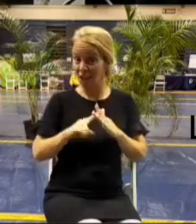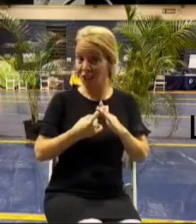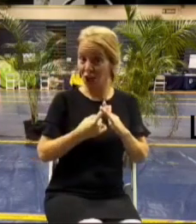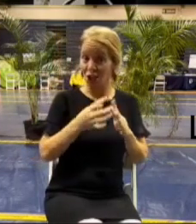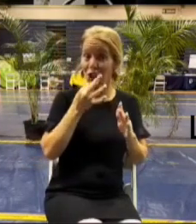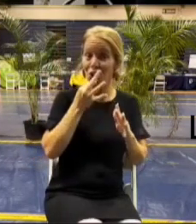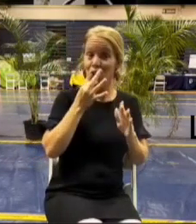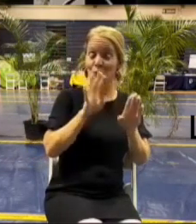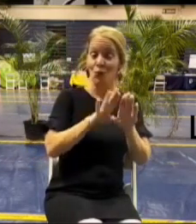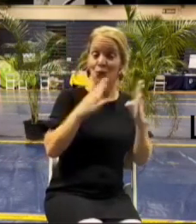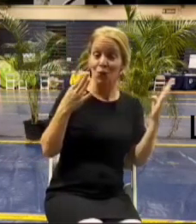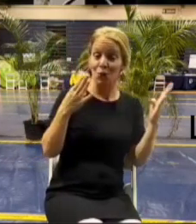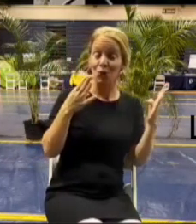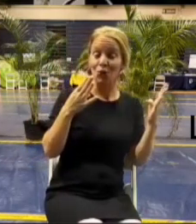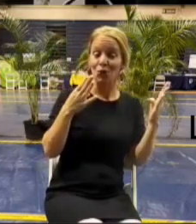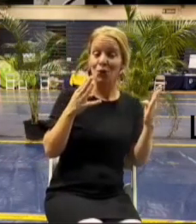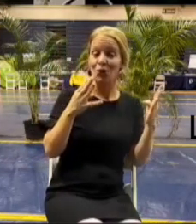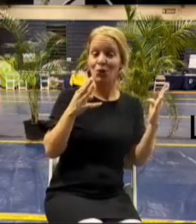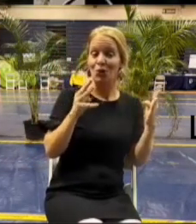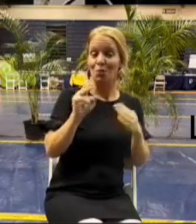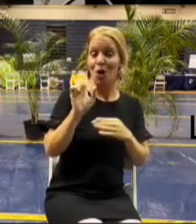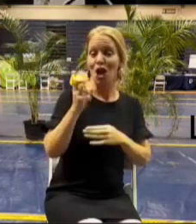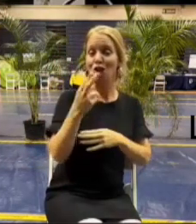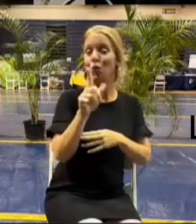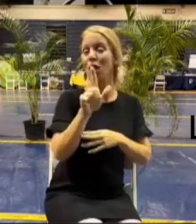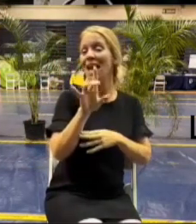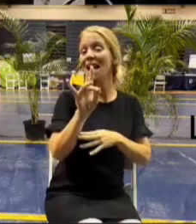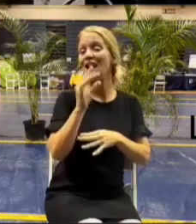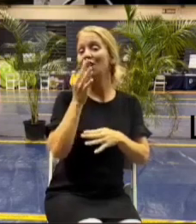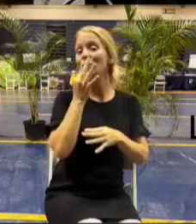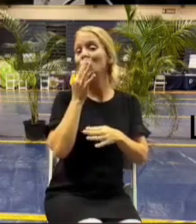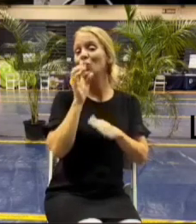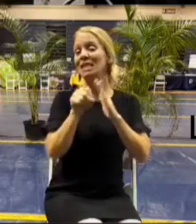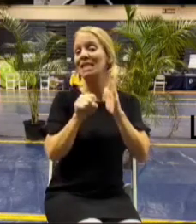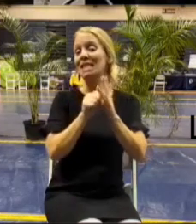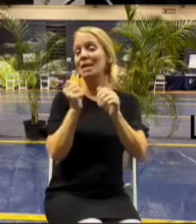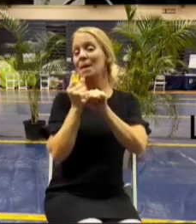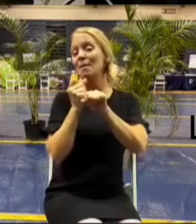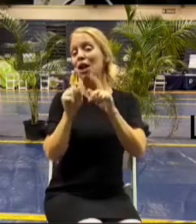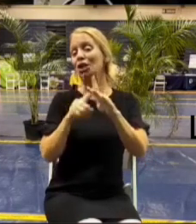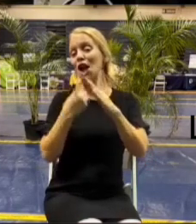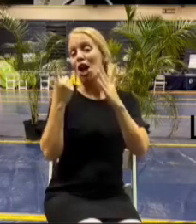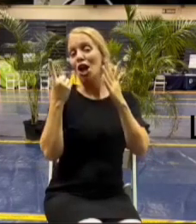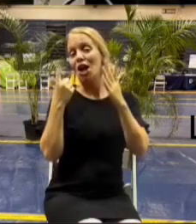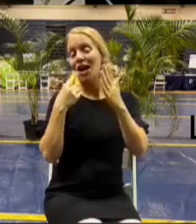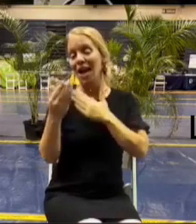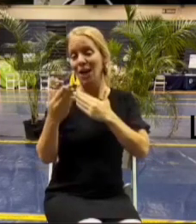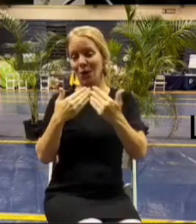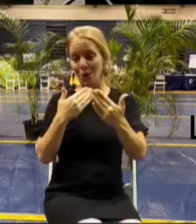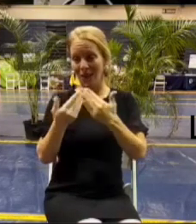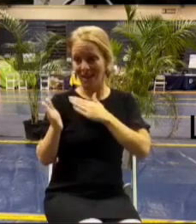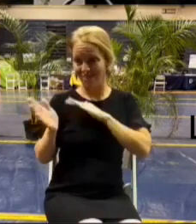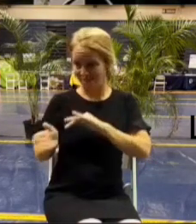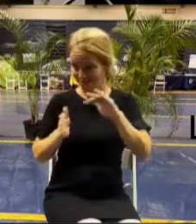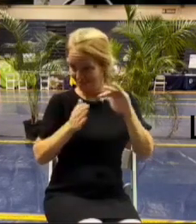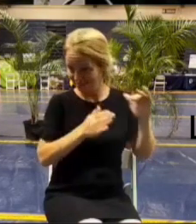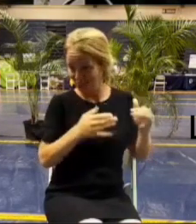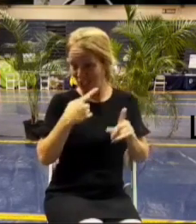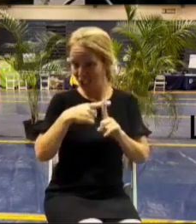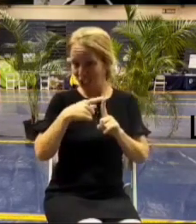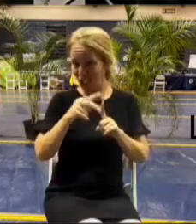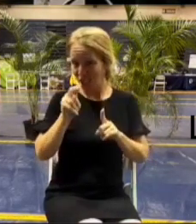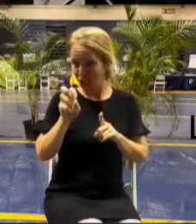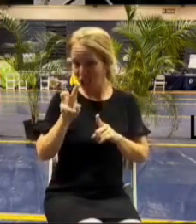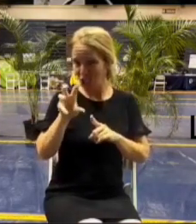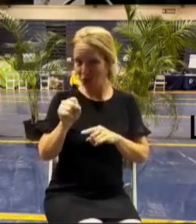28th of march okay so i told you it's going to be good news i